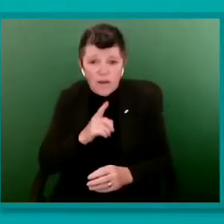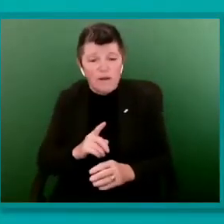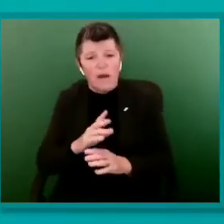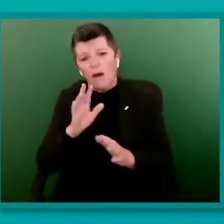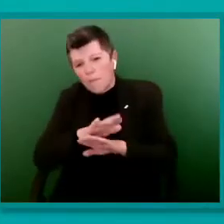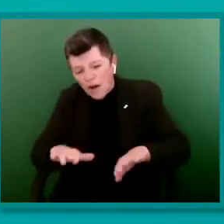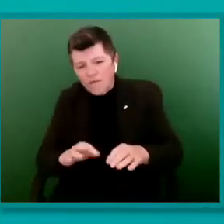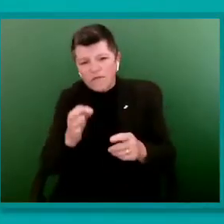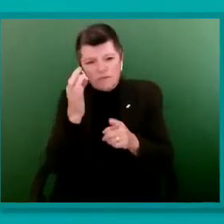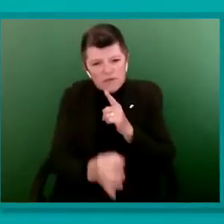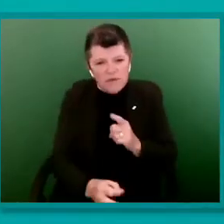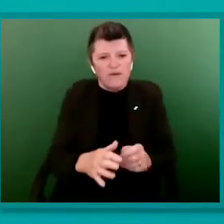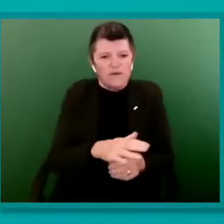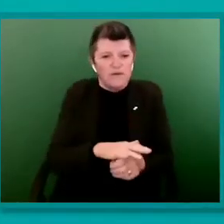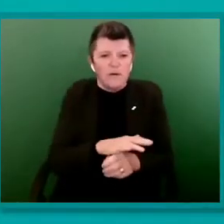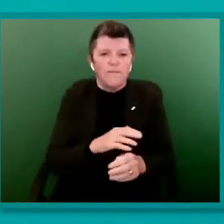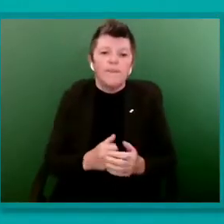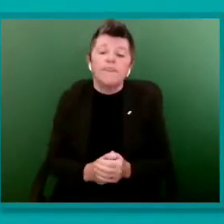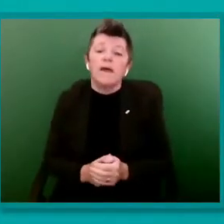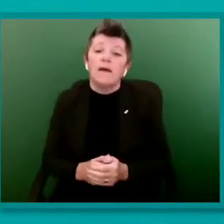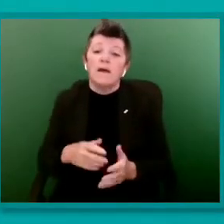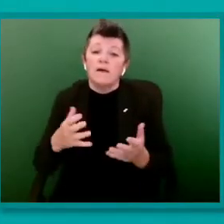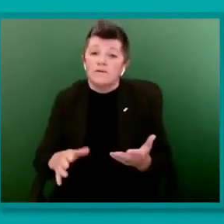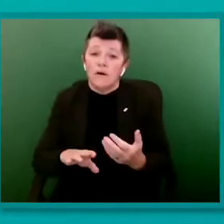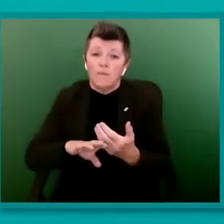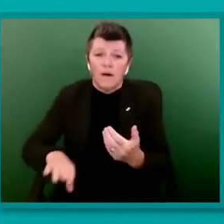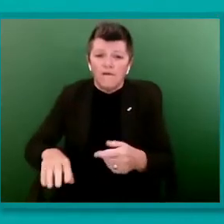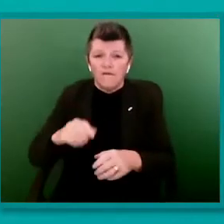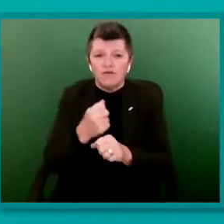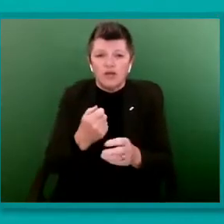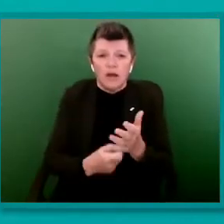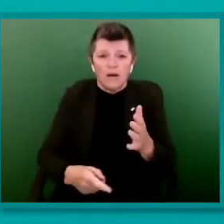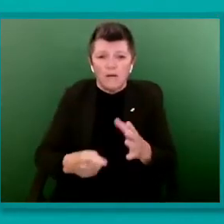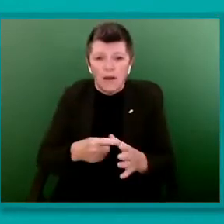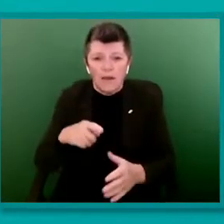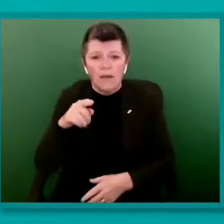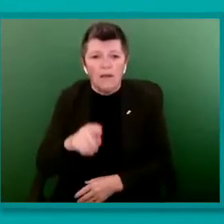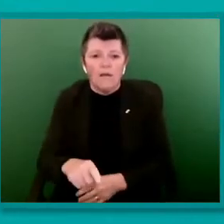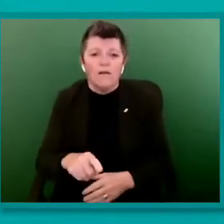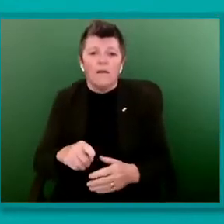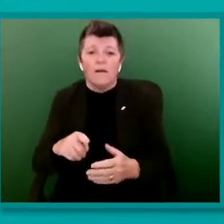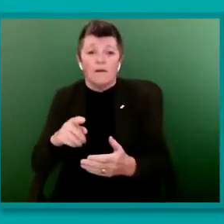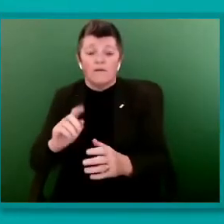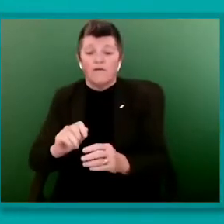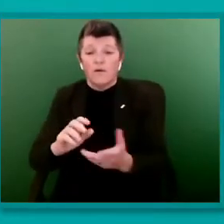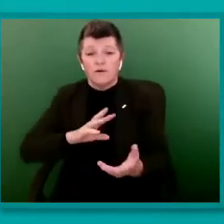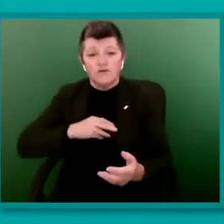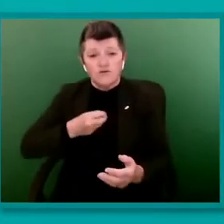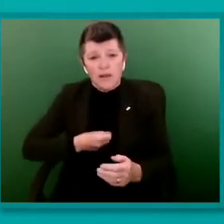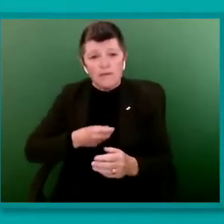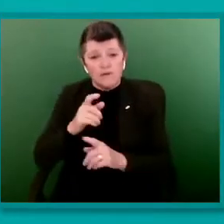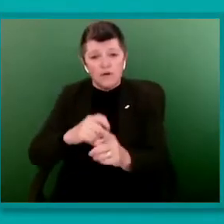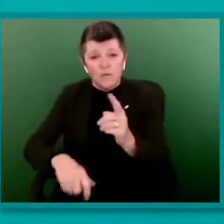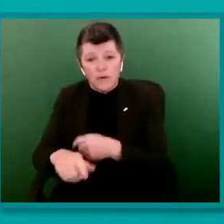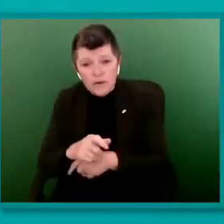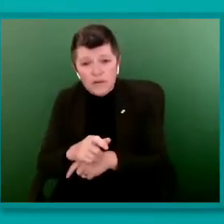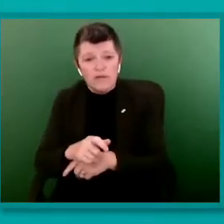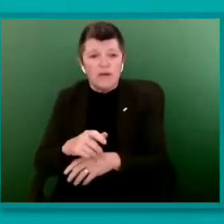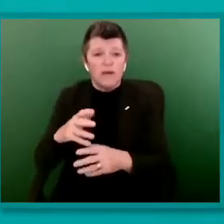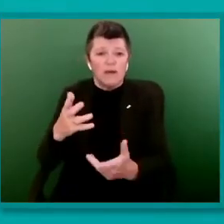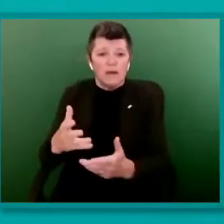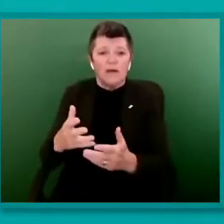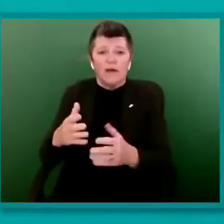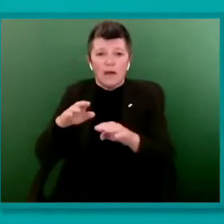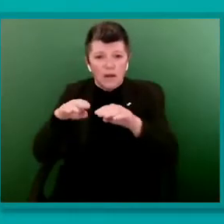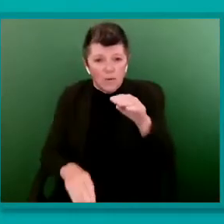in the trans community is stark with significant waiting lists for treatment. I'm proud of Labour's record on